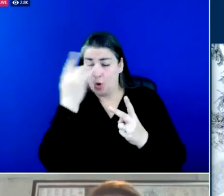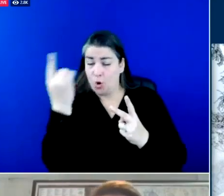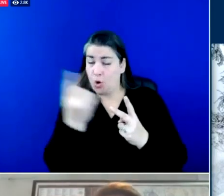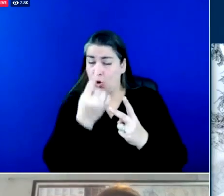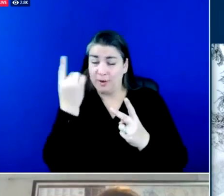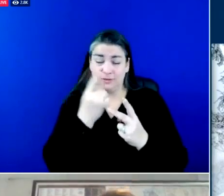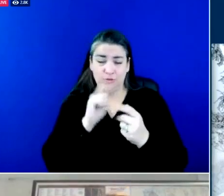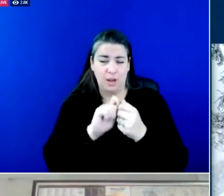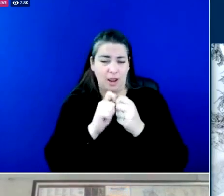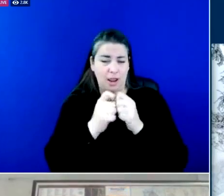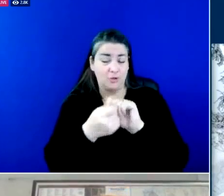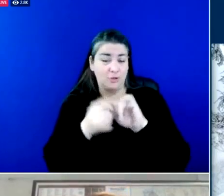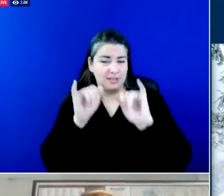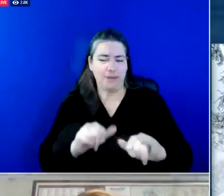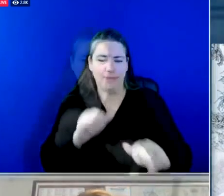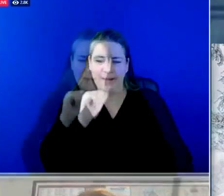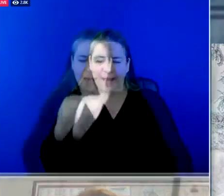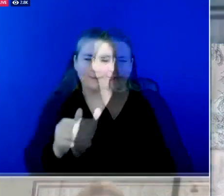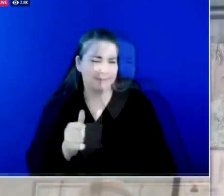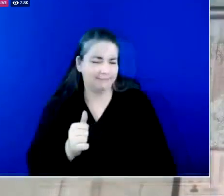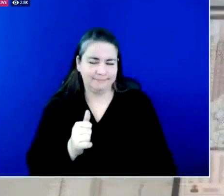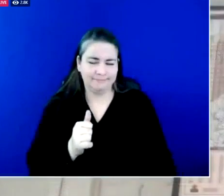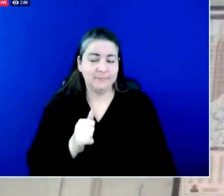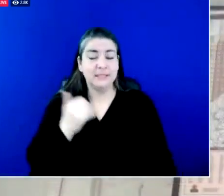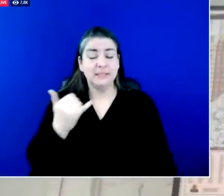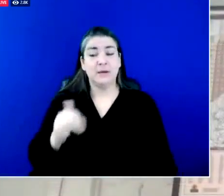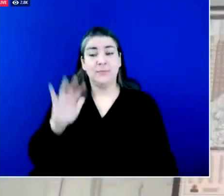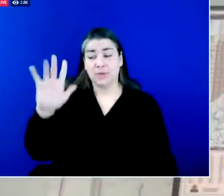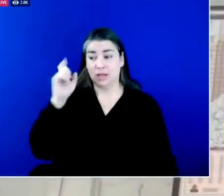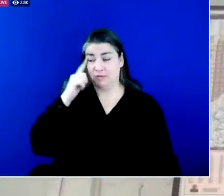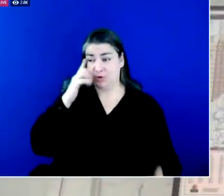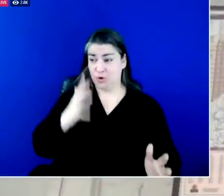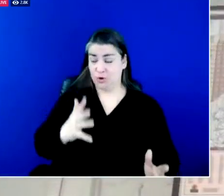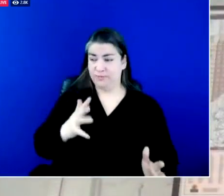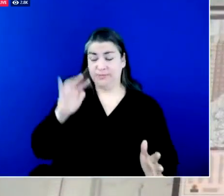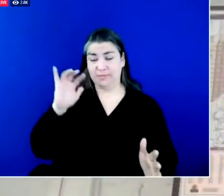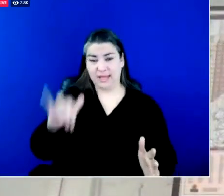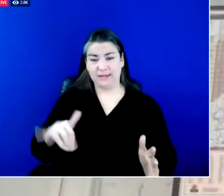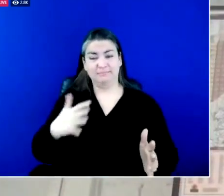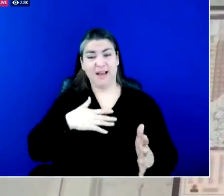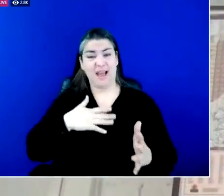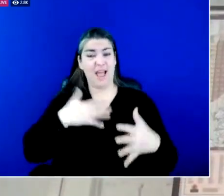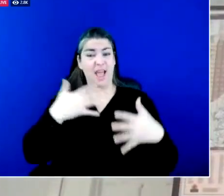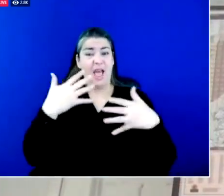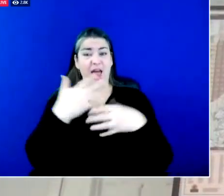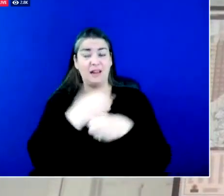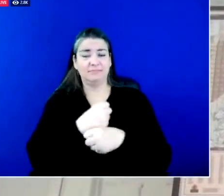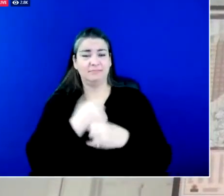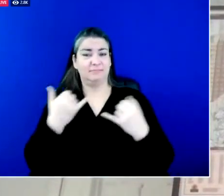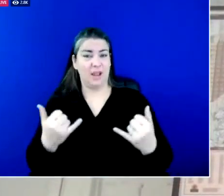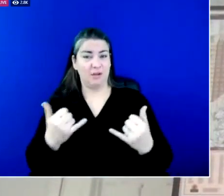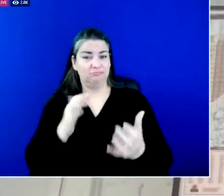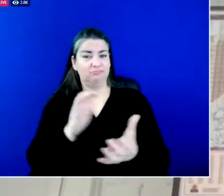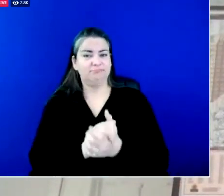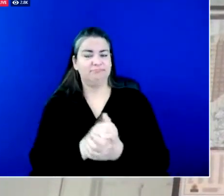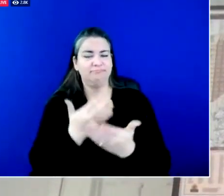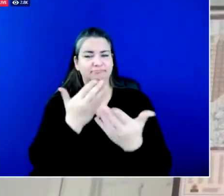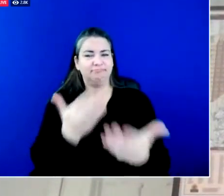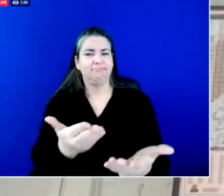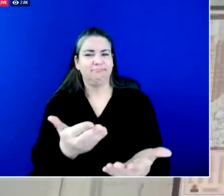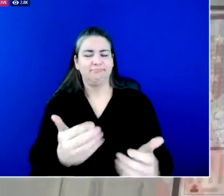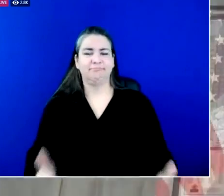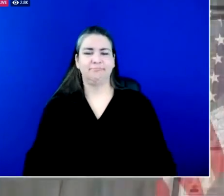all right uh governor that's a good summary of where we are right now and i'll turn it back over to you sir